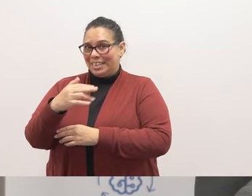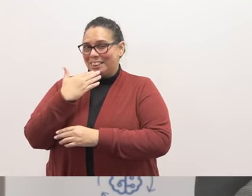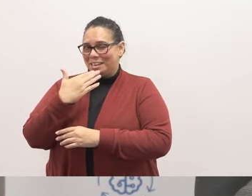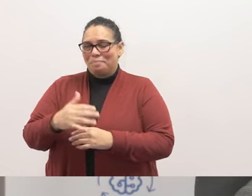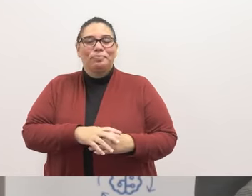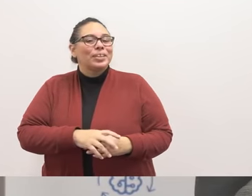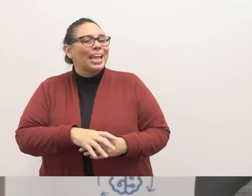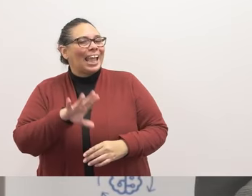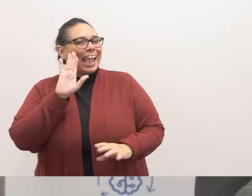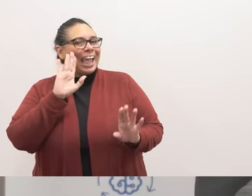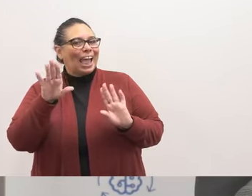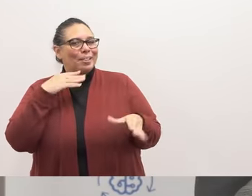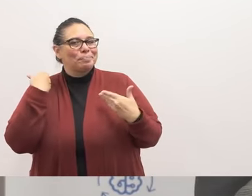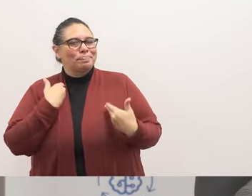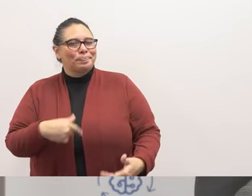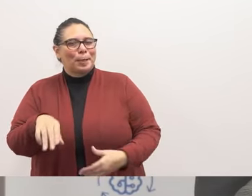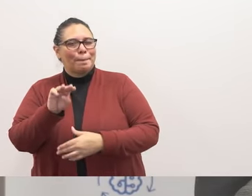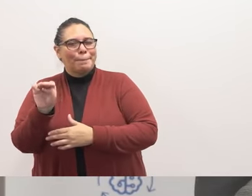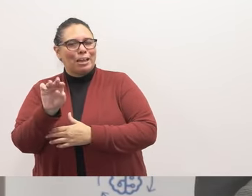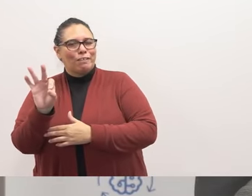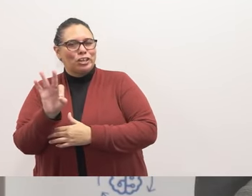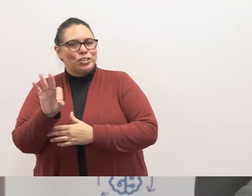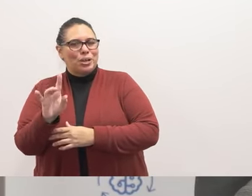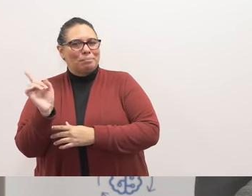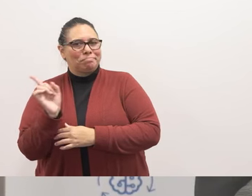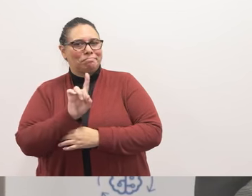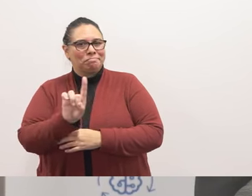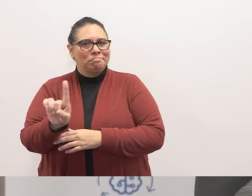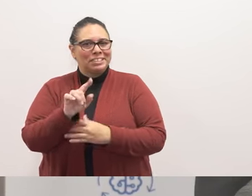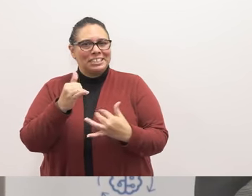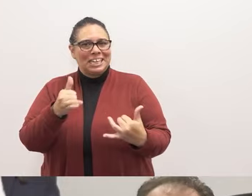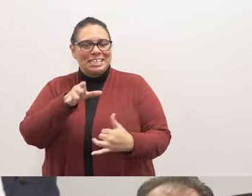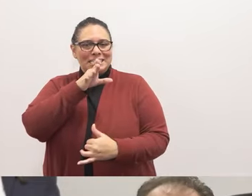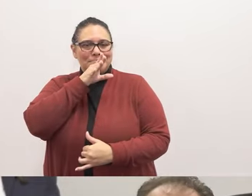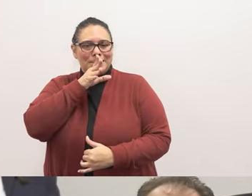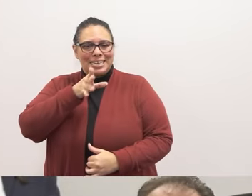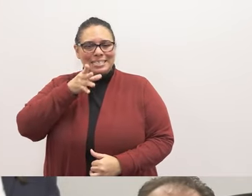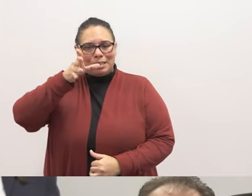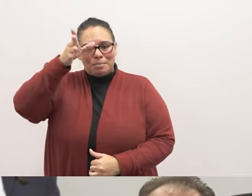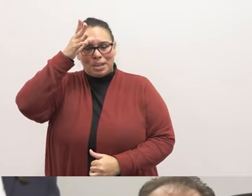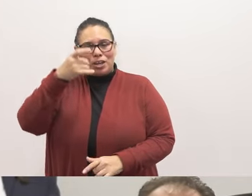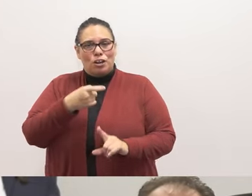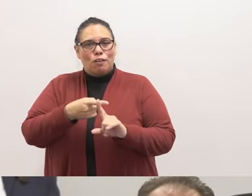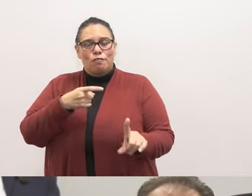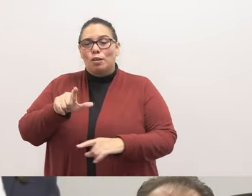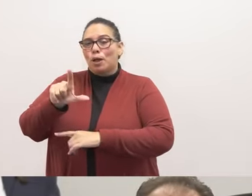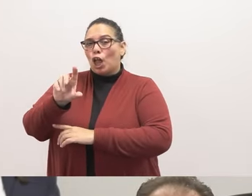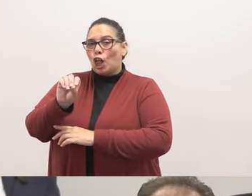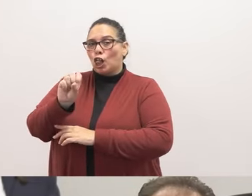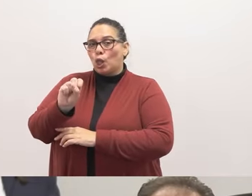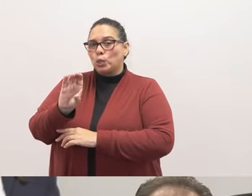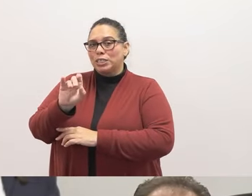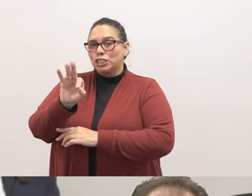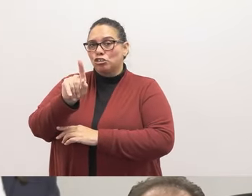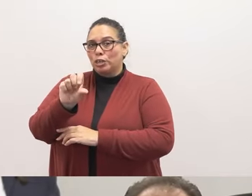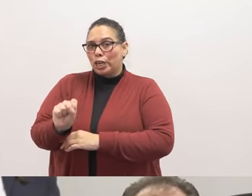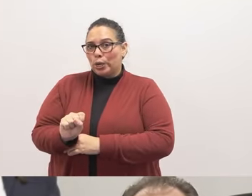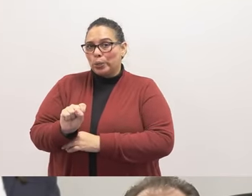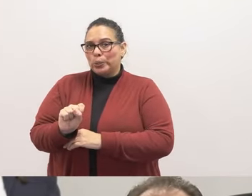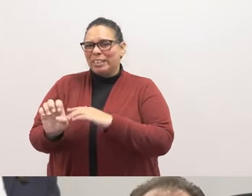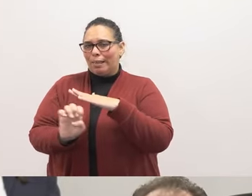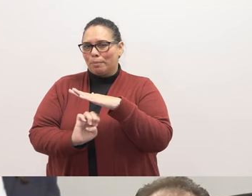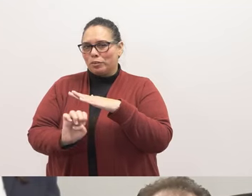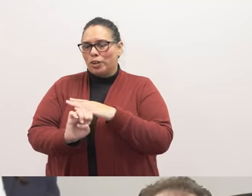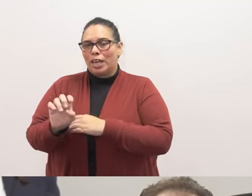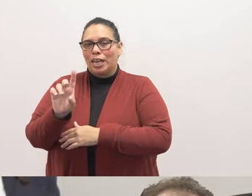Hello. Hi, my name is Michael Farachi, and I'm coming to you today speaking as a parent from Los Cerritos Elementary School. On November